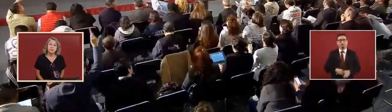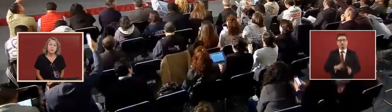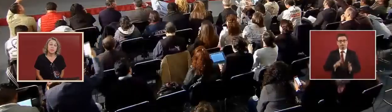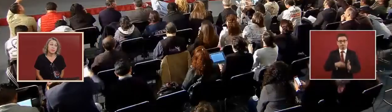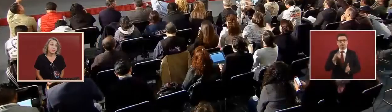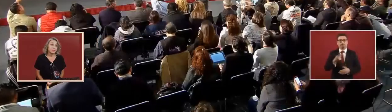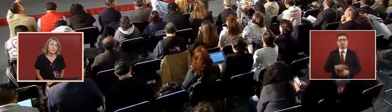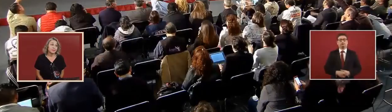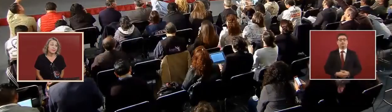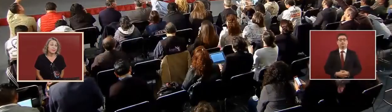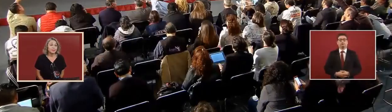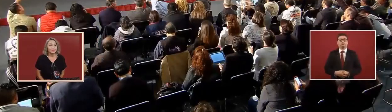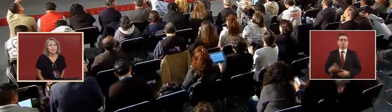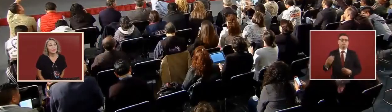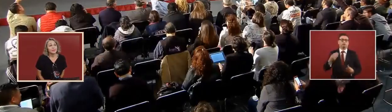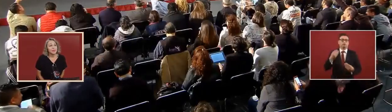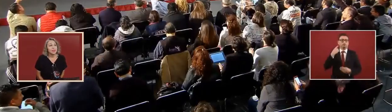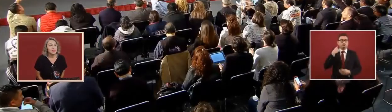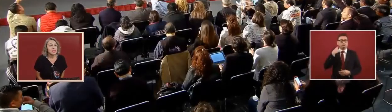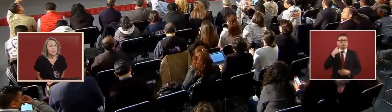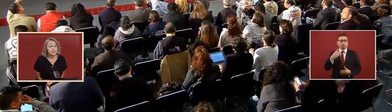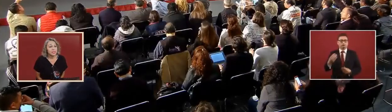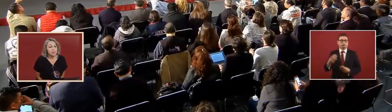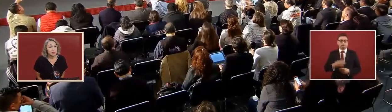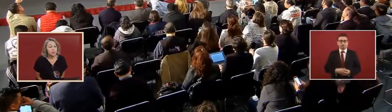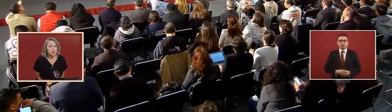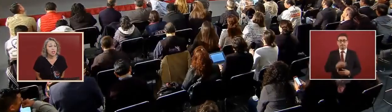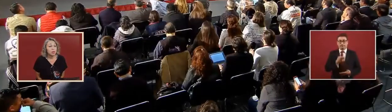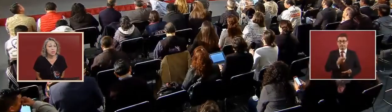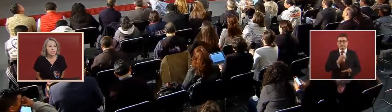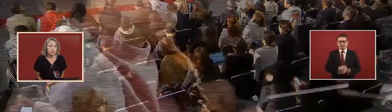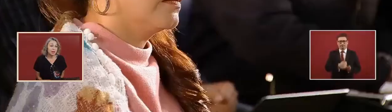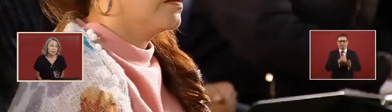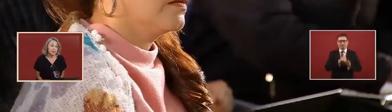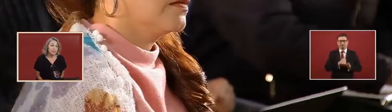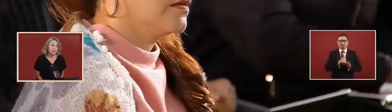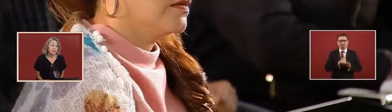this will help us a lot because